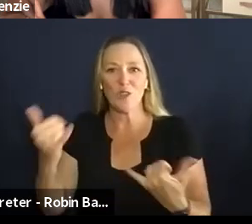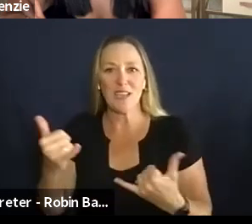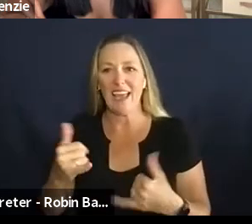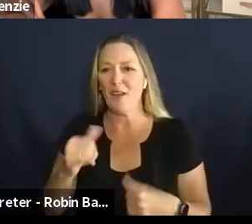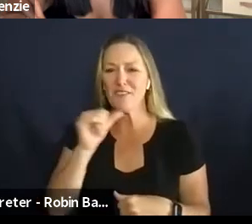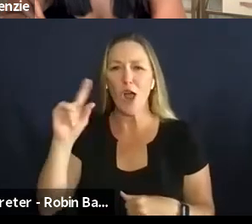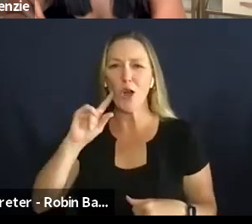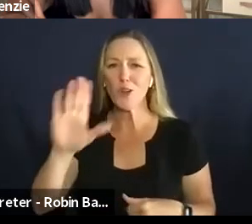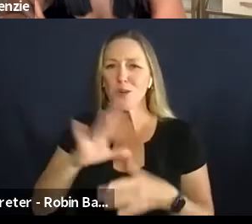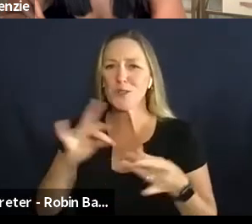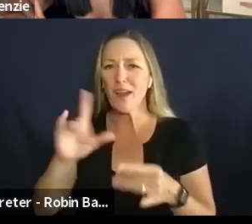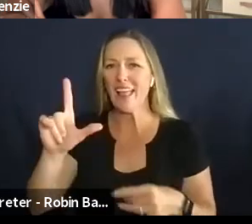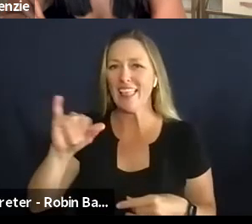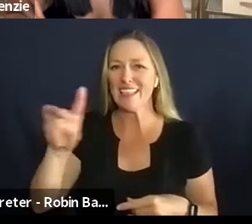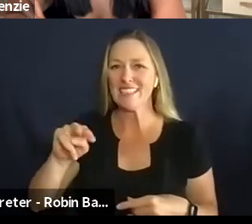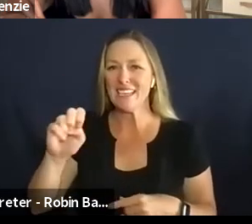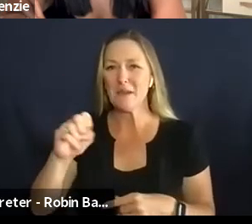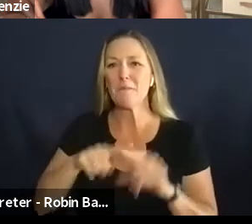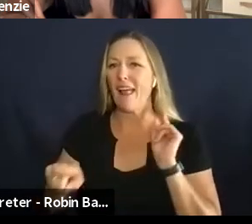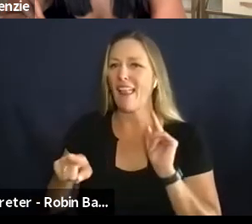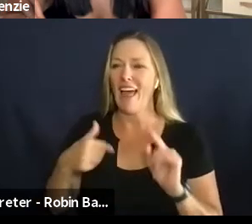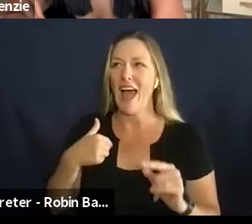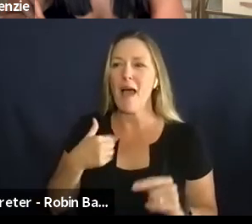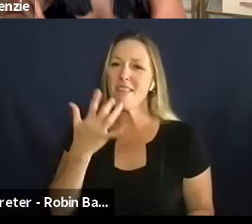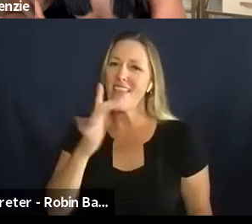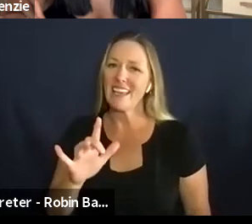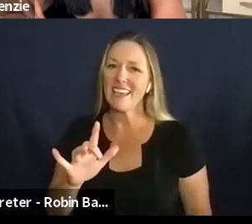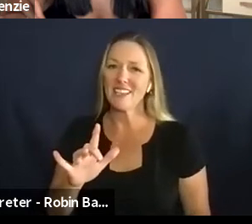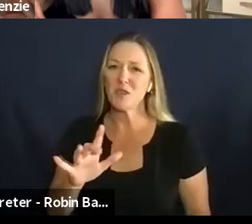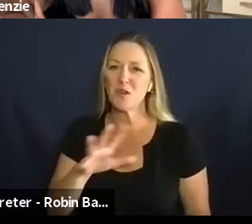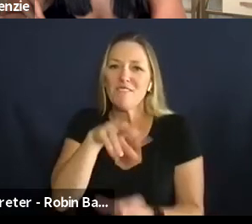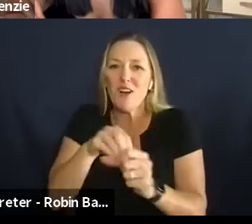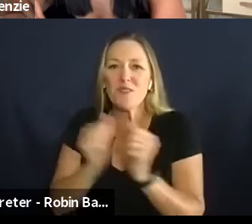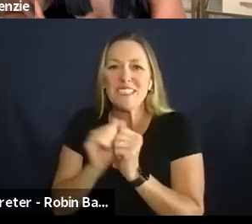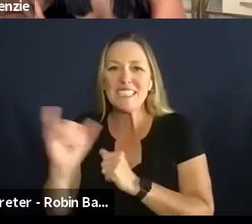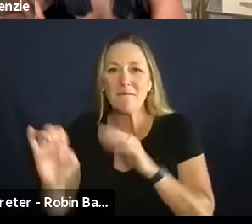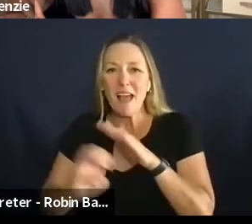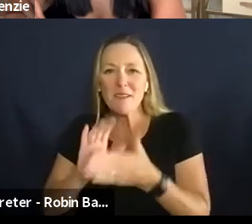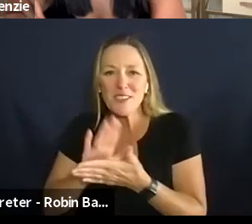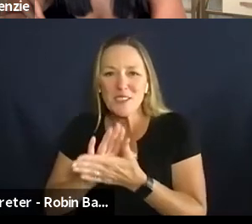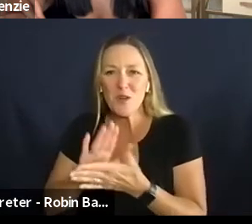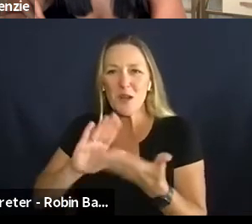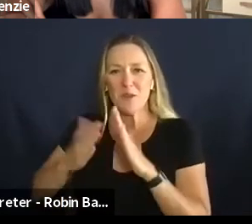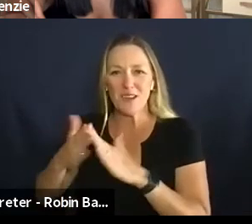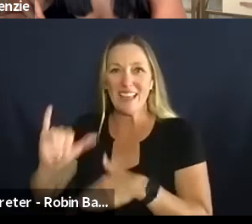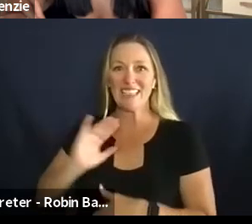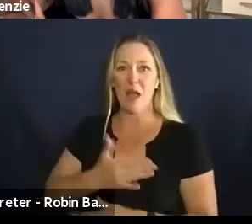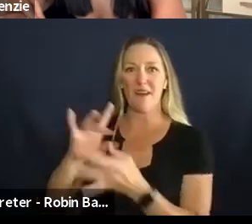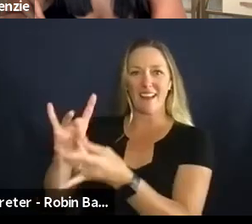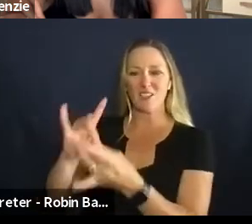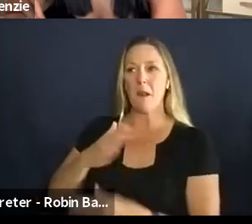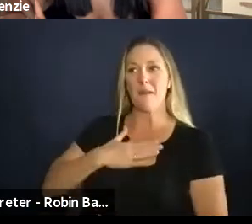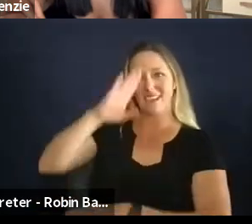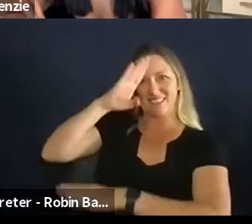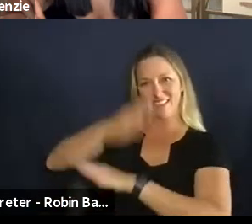but um i'm lucky enough to be in the same um elementary school community as lizzie that's our connection our my son is in the same grade as